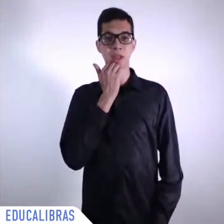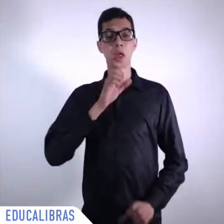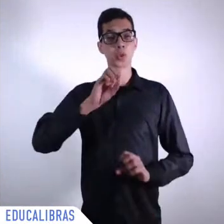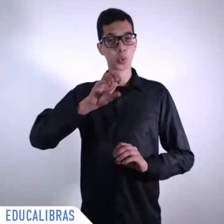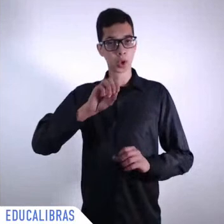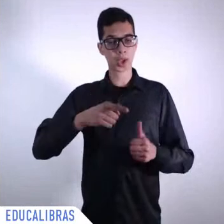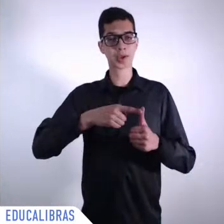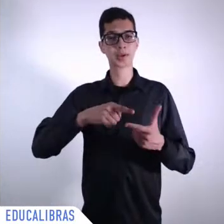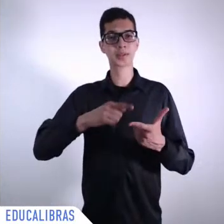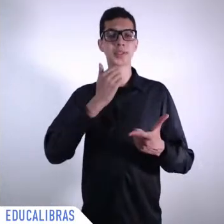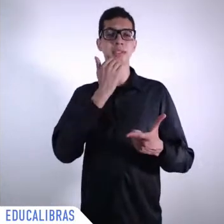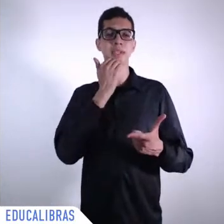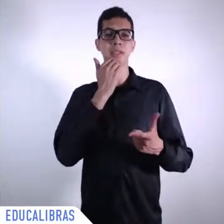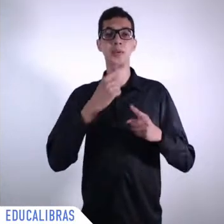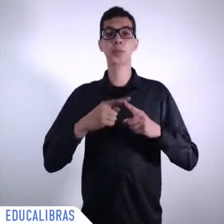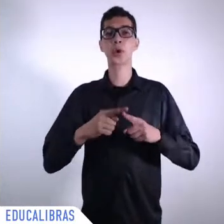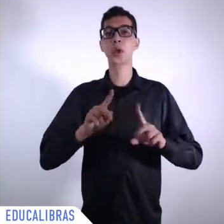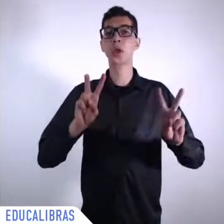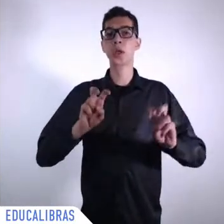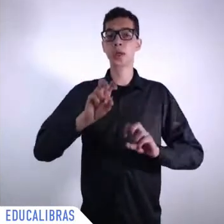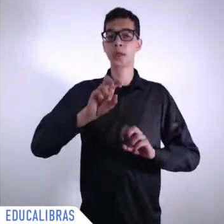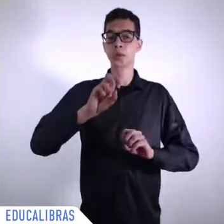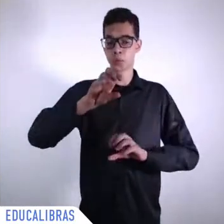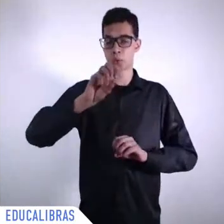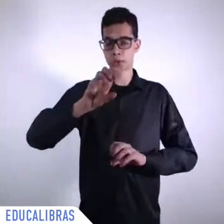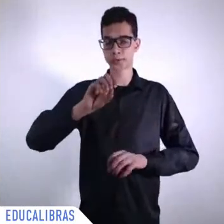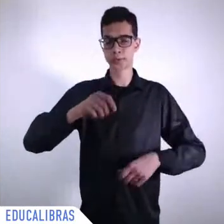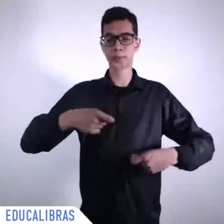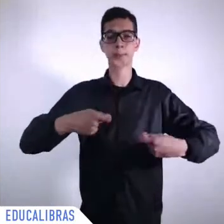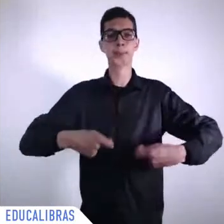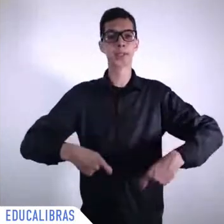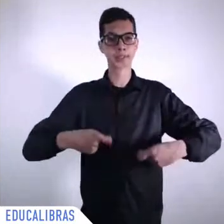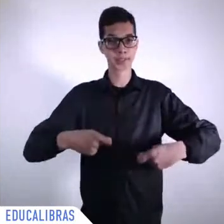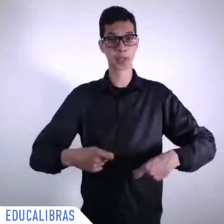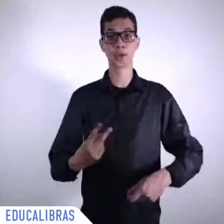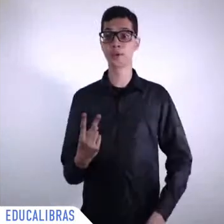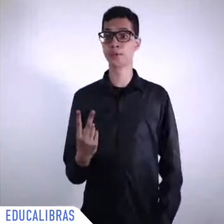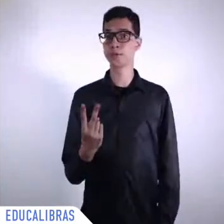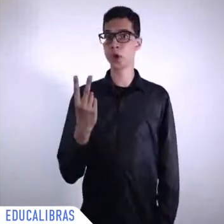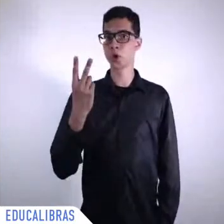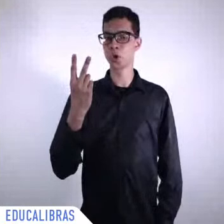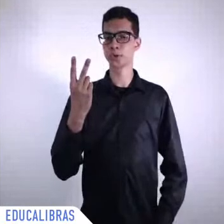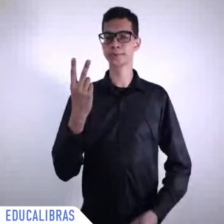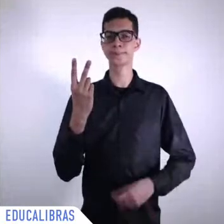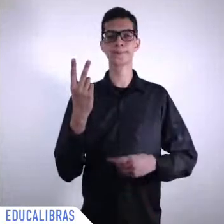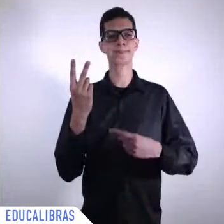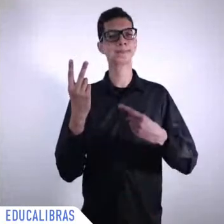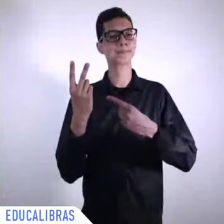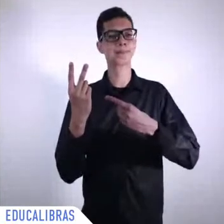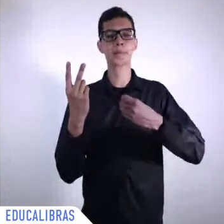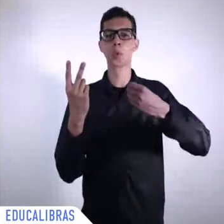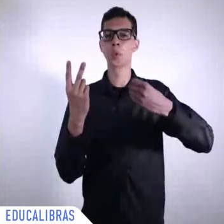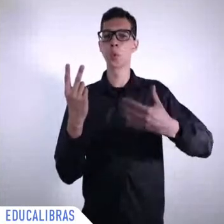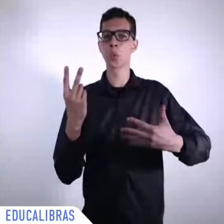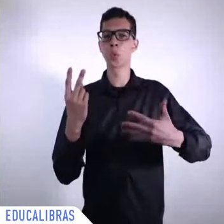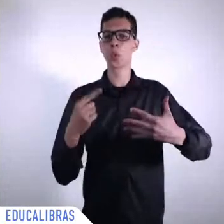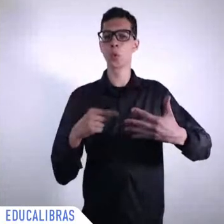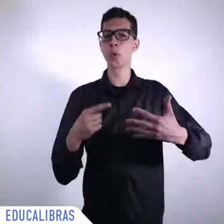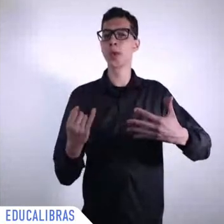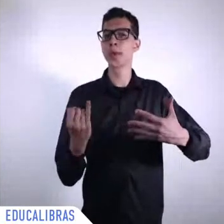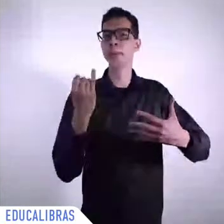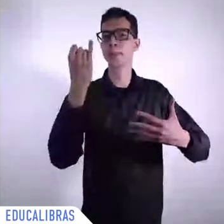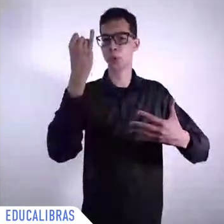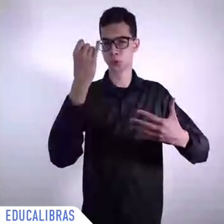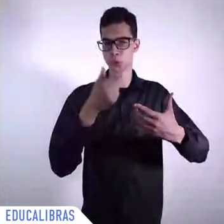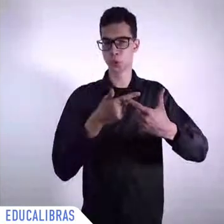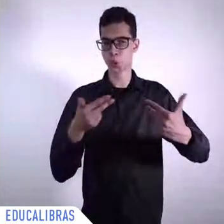values you have to have an enlightened you have to have really uneducated citizens in order for them to make the